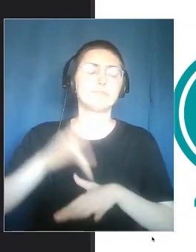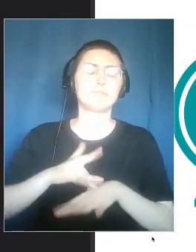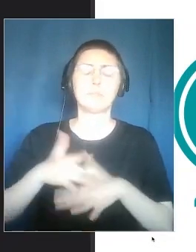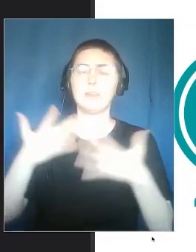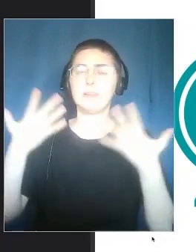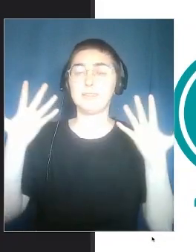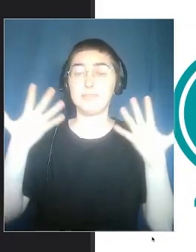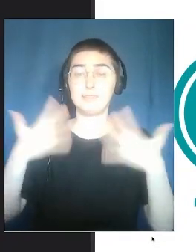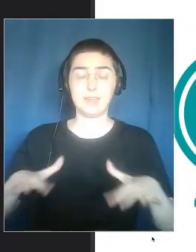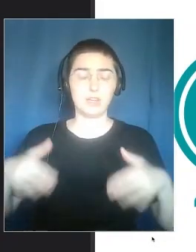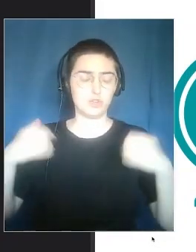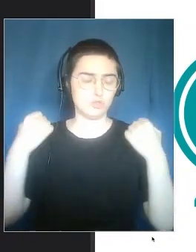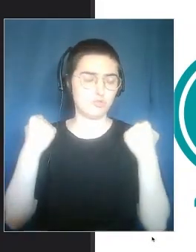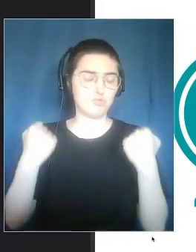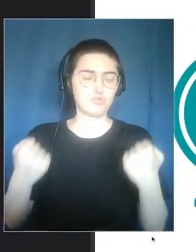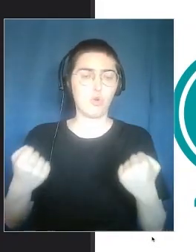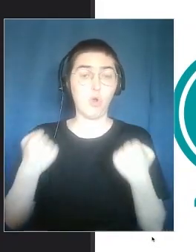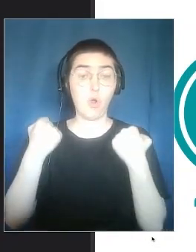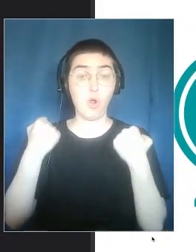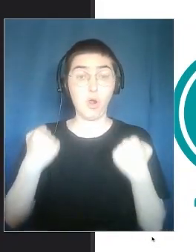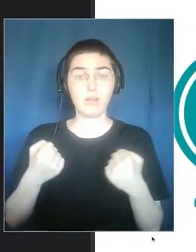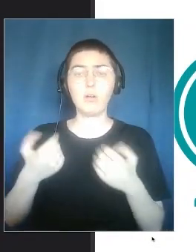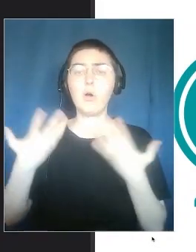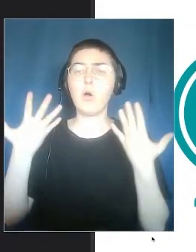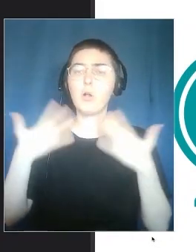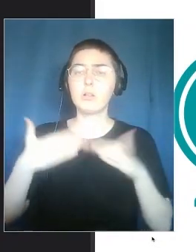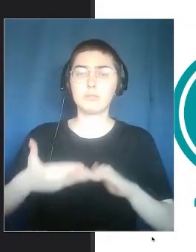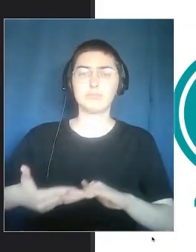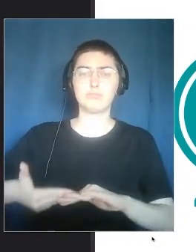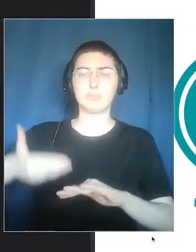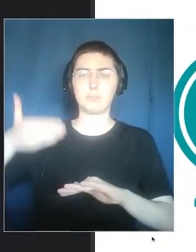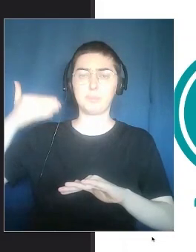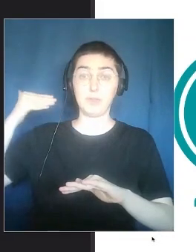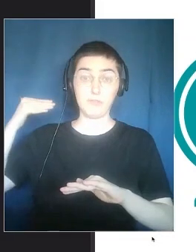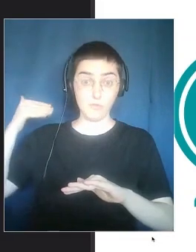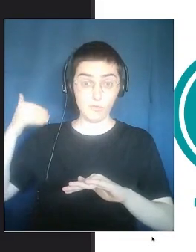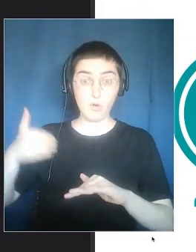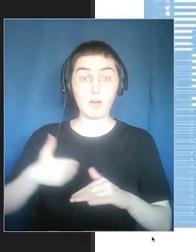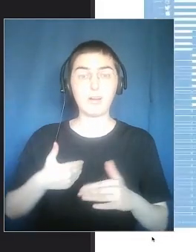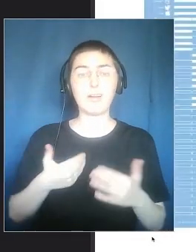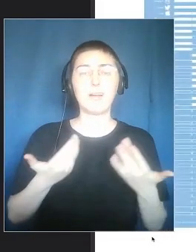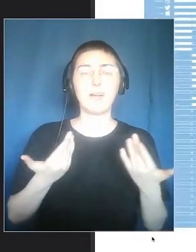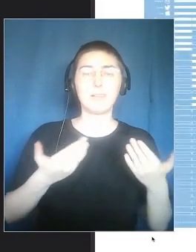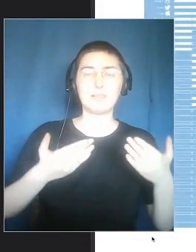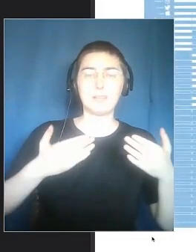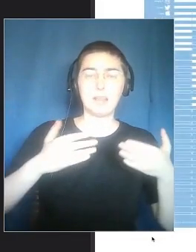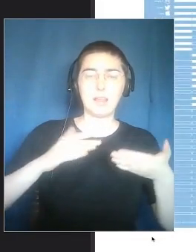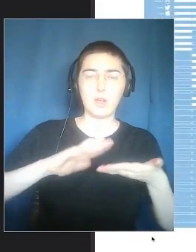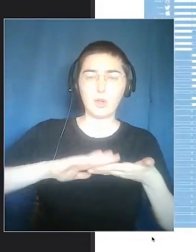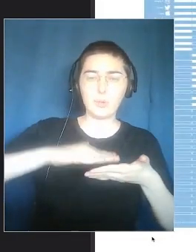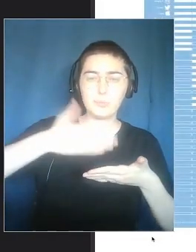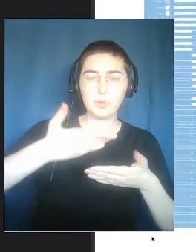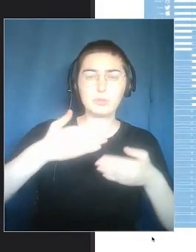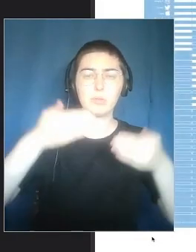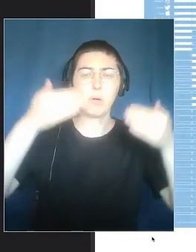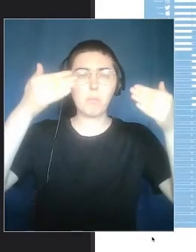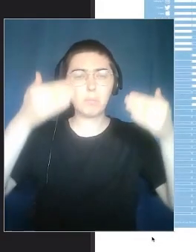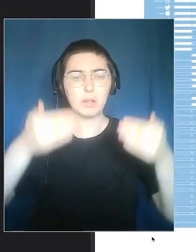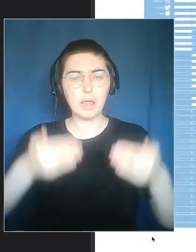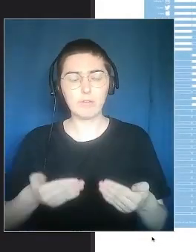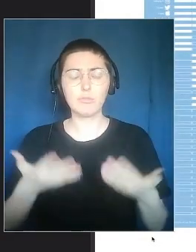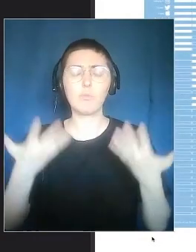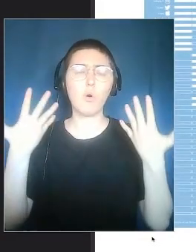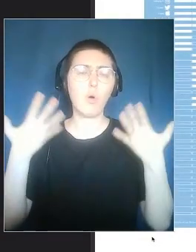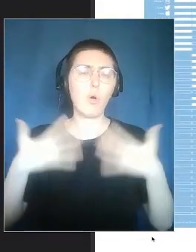had a strong impact over the last years, but we were living,